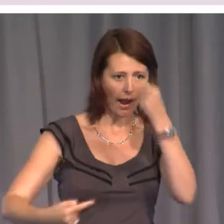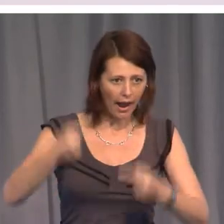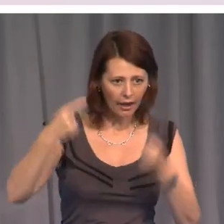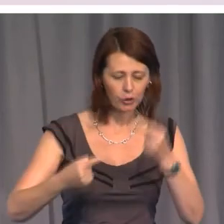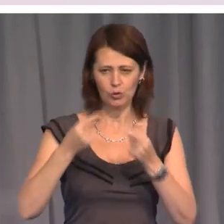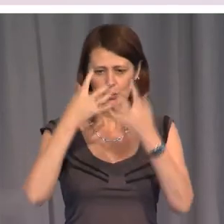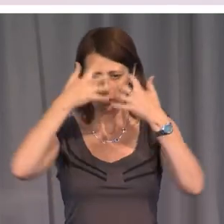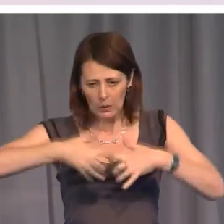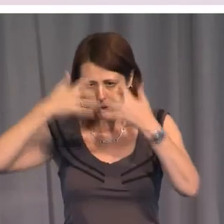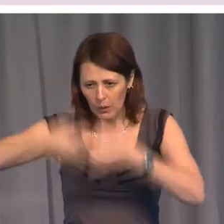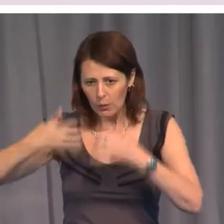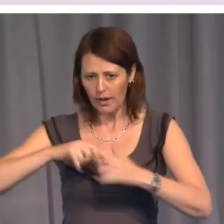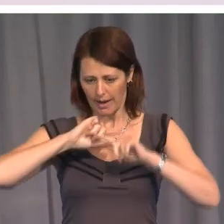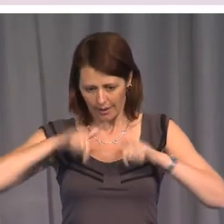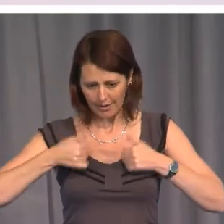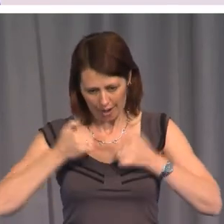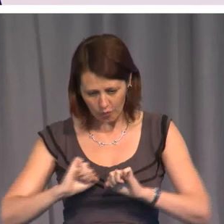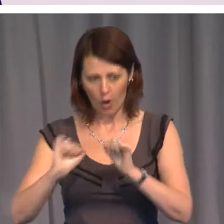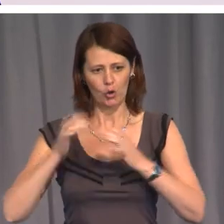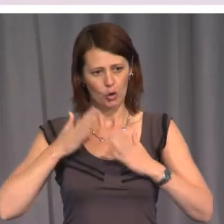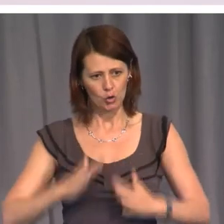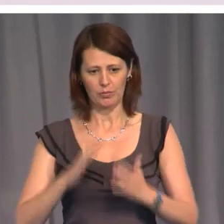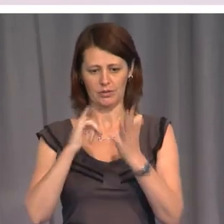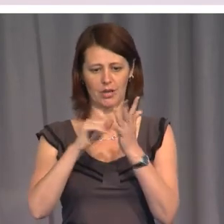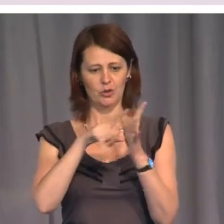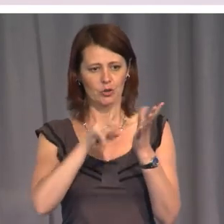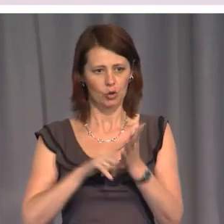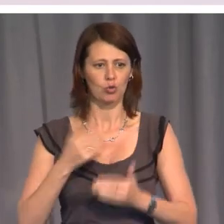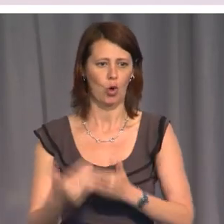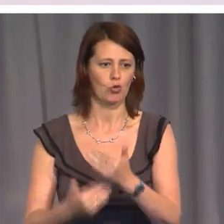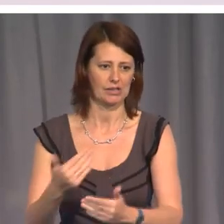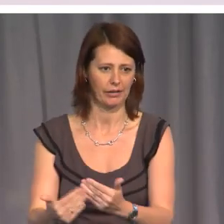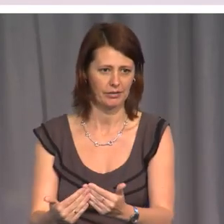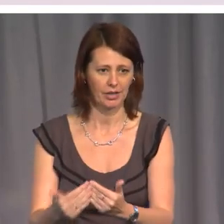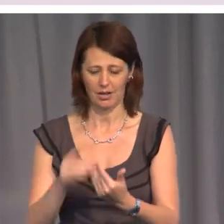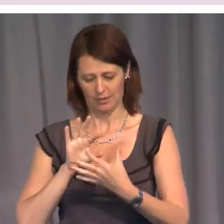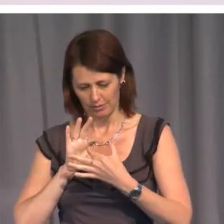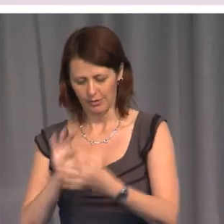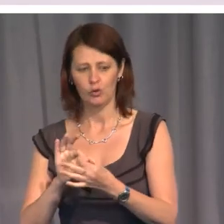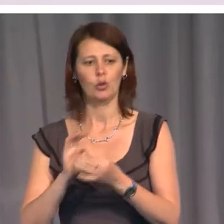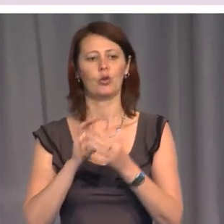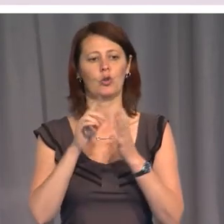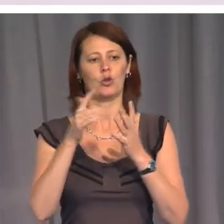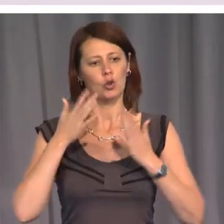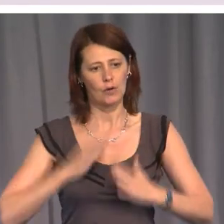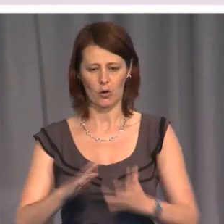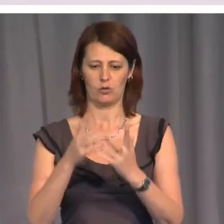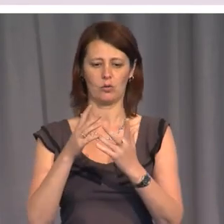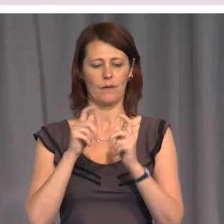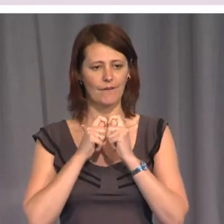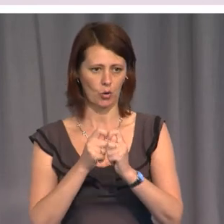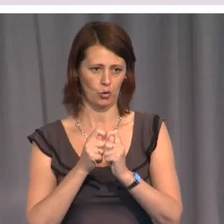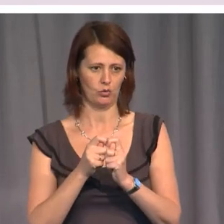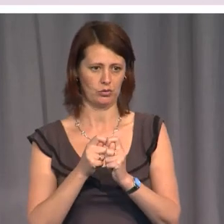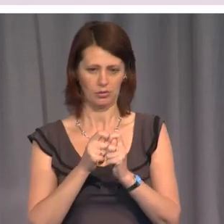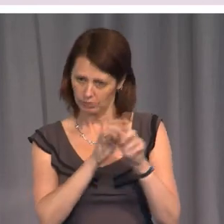work out our own human and social progress according to the universal values that are embodied in the